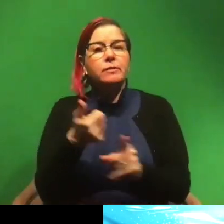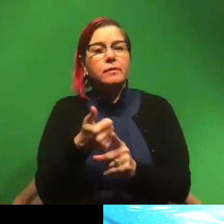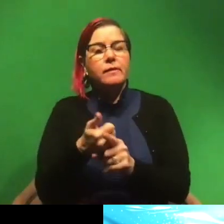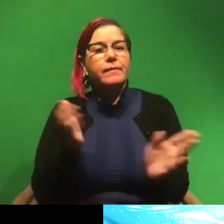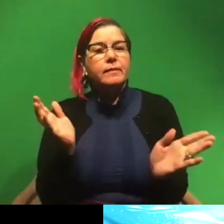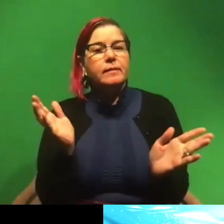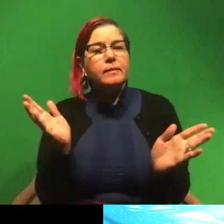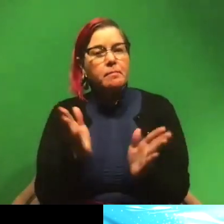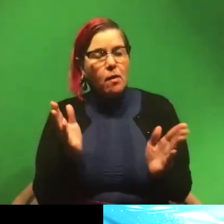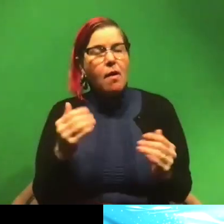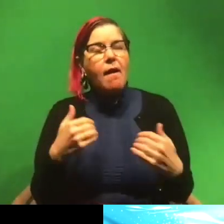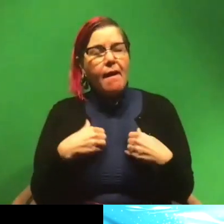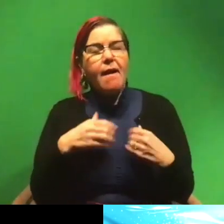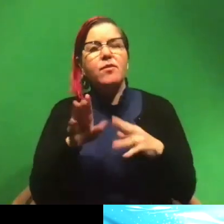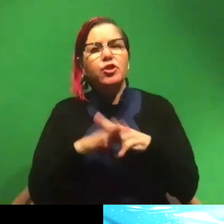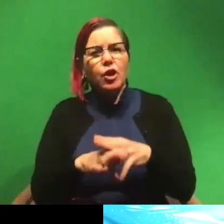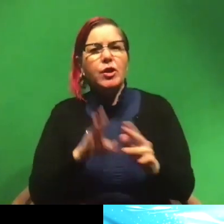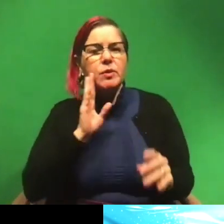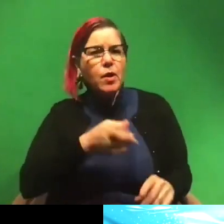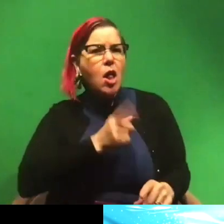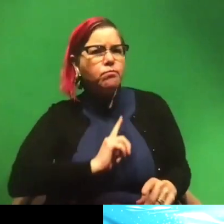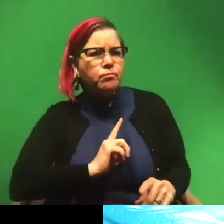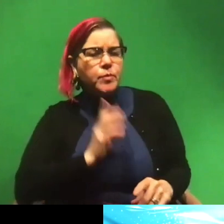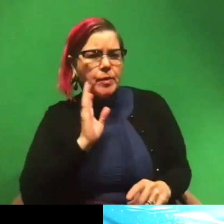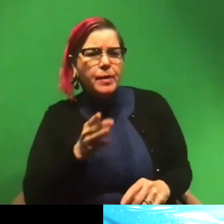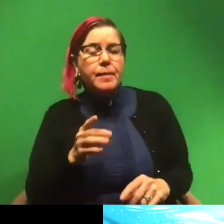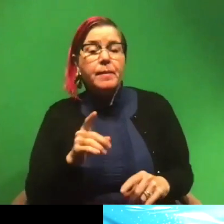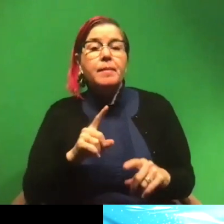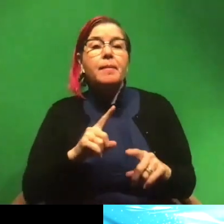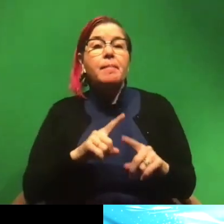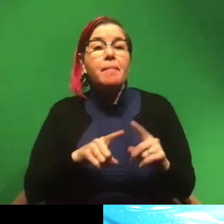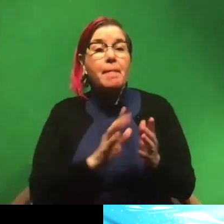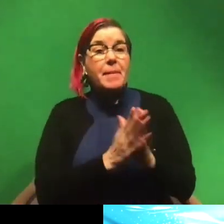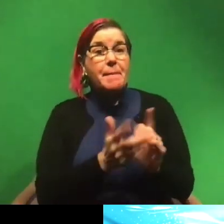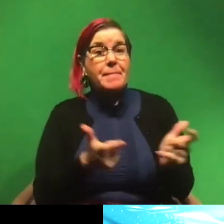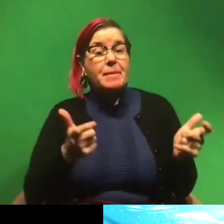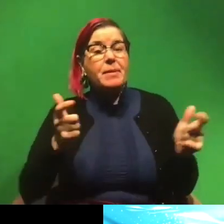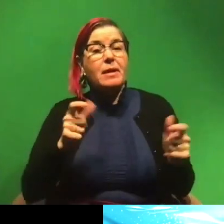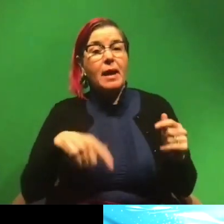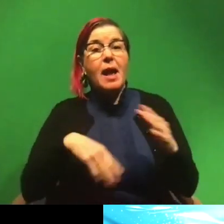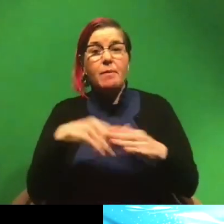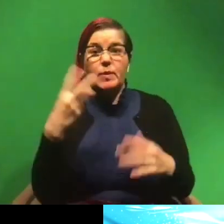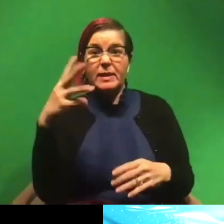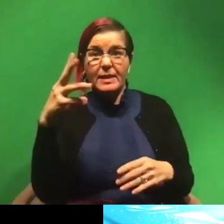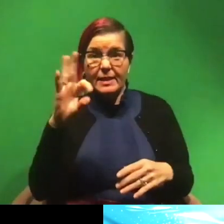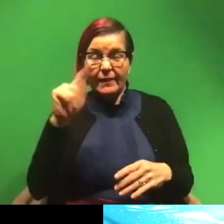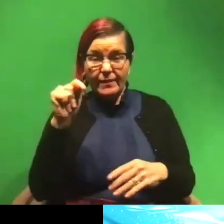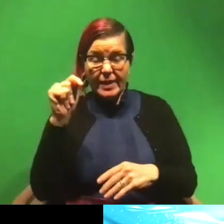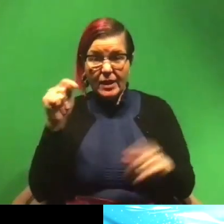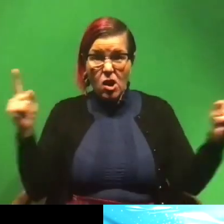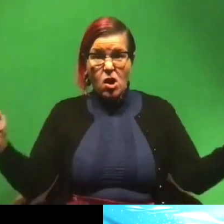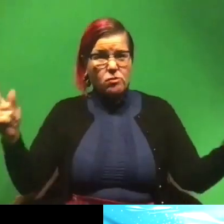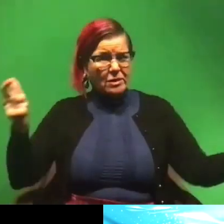there are sharks that will eat them. But once they get big, they get to be 16 feet long. So they are